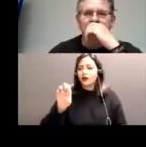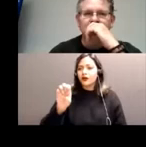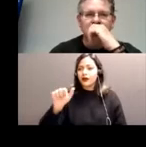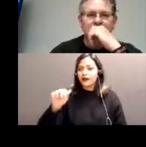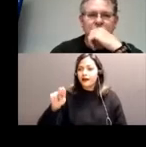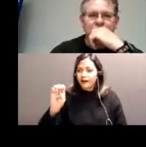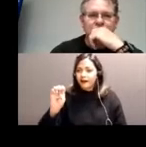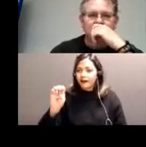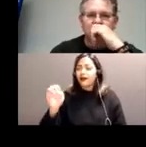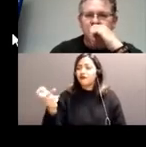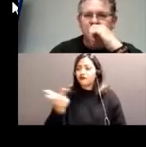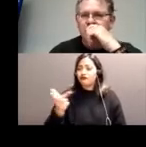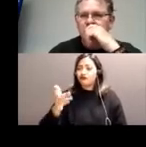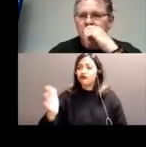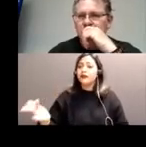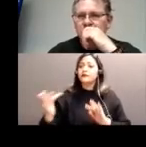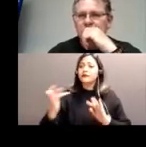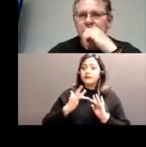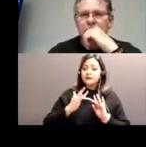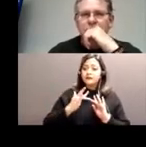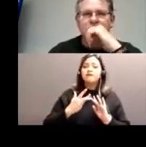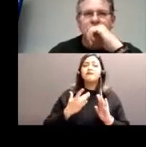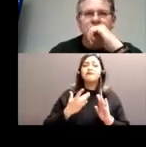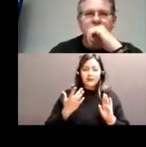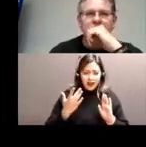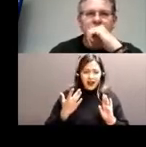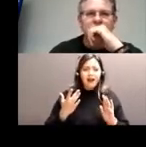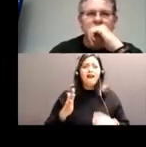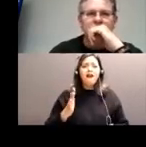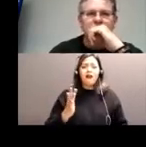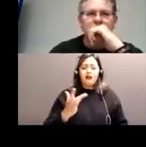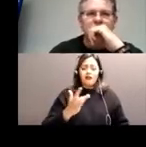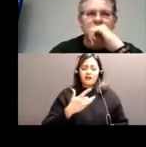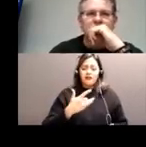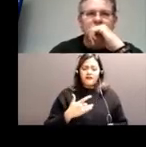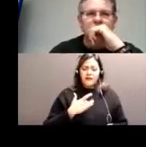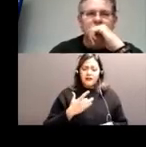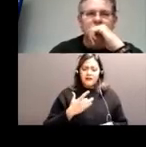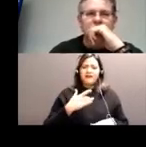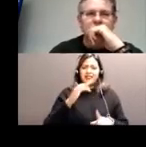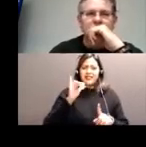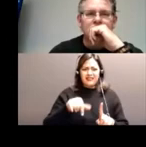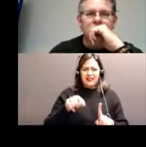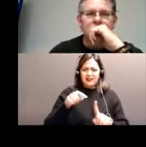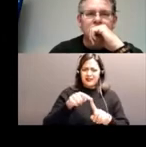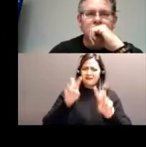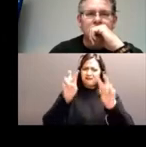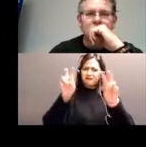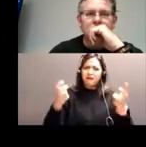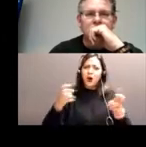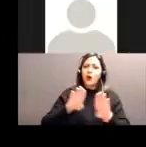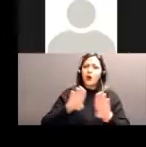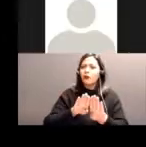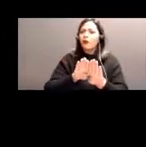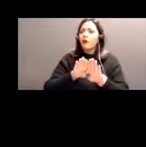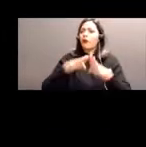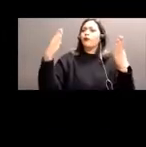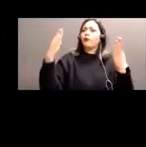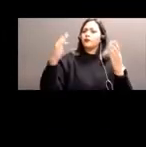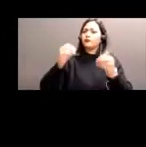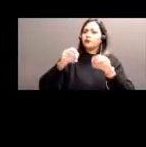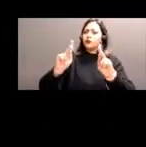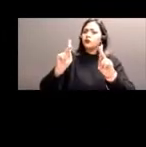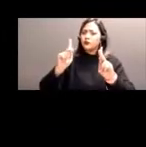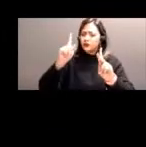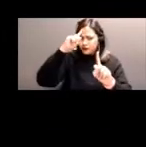with my heart is opening the doors to our Indigenous senior community. I thought, what a great opportunity to share,